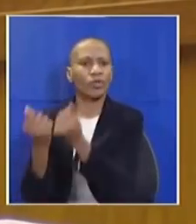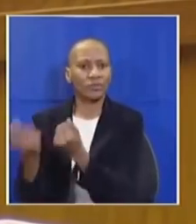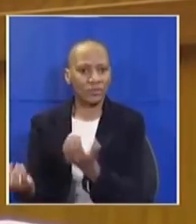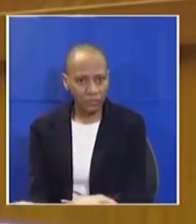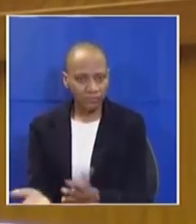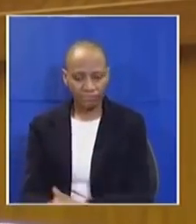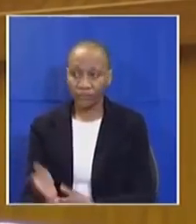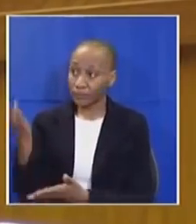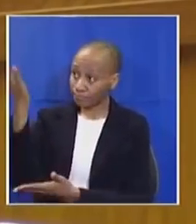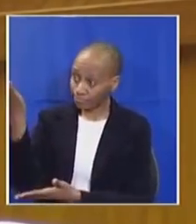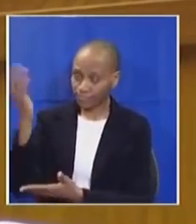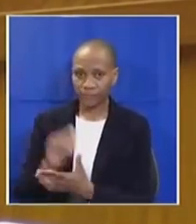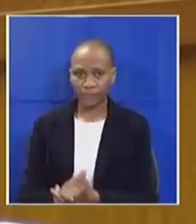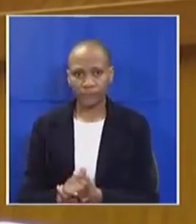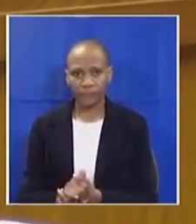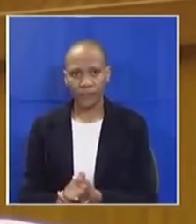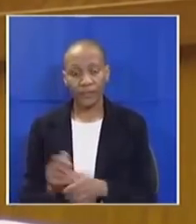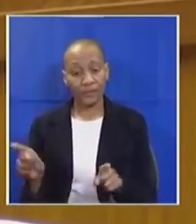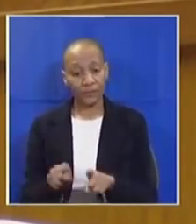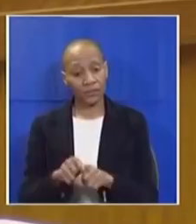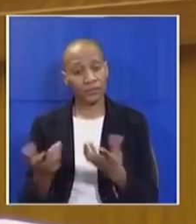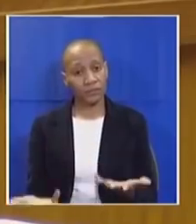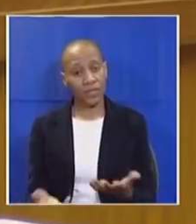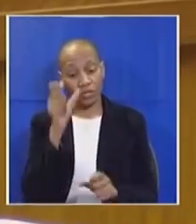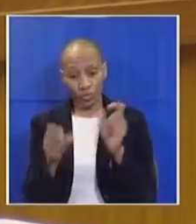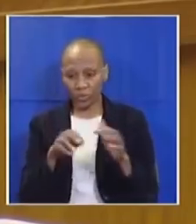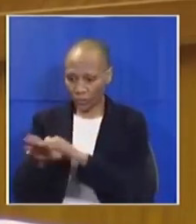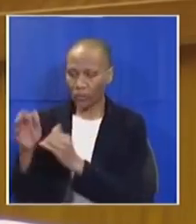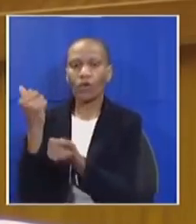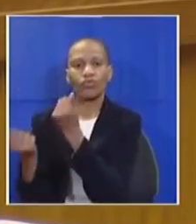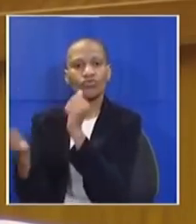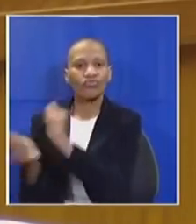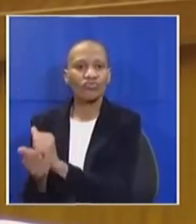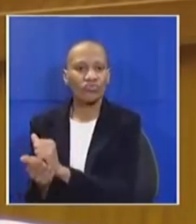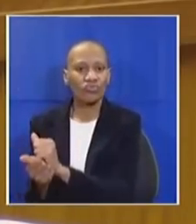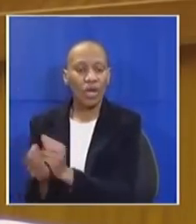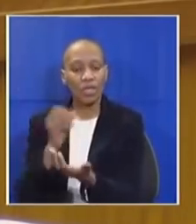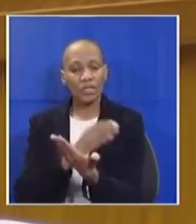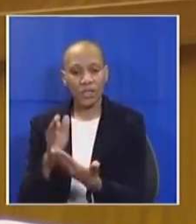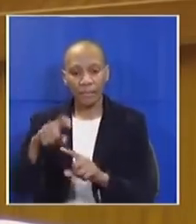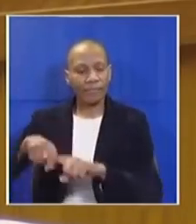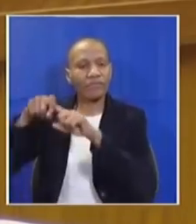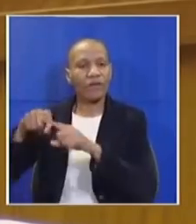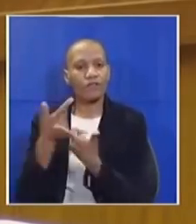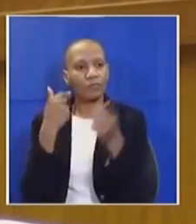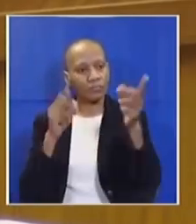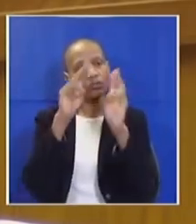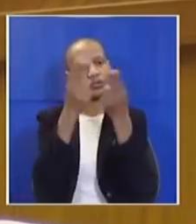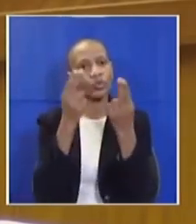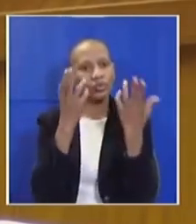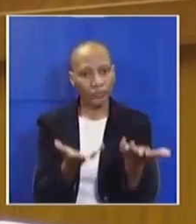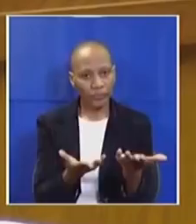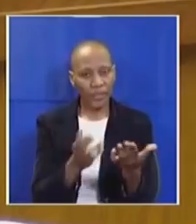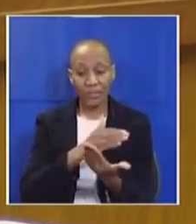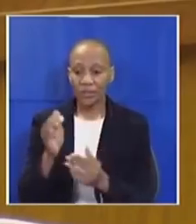Honourable Speaker, not only have you criminalized and sent students to jail, hundreds are suspended from institutions of higher learning, with some